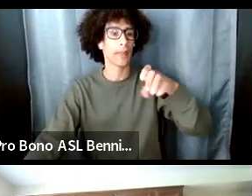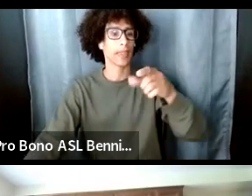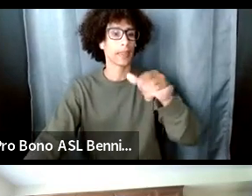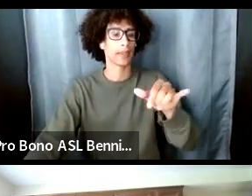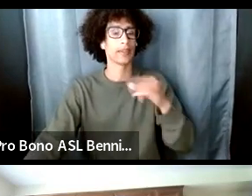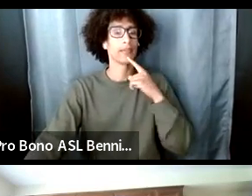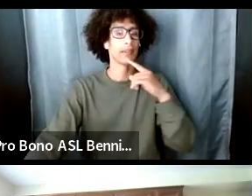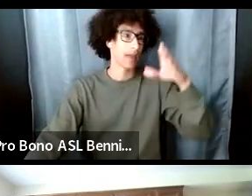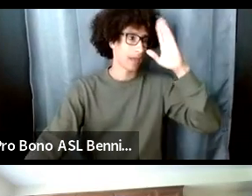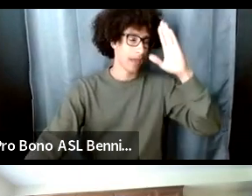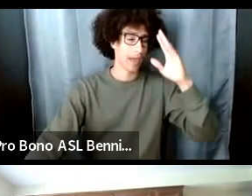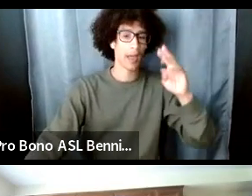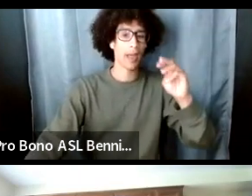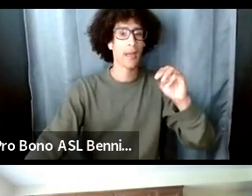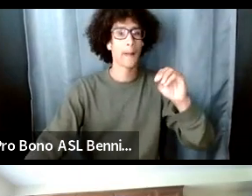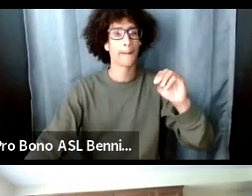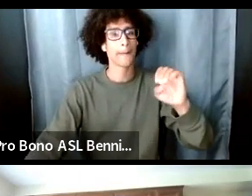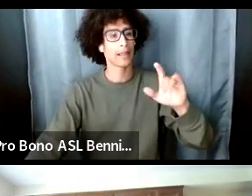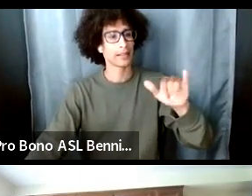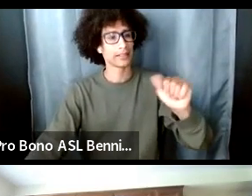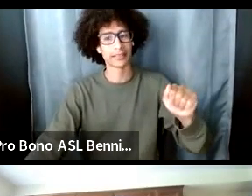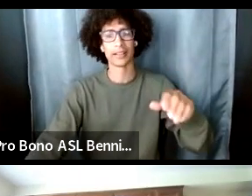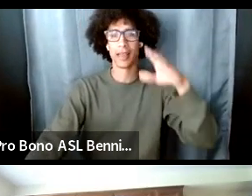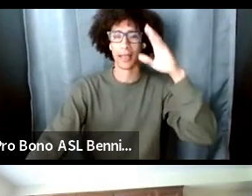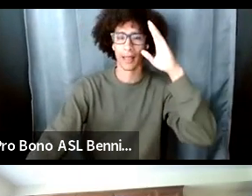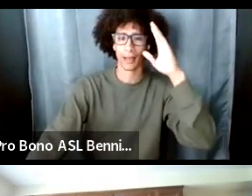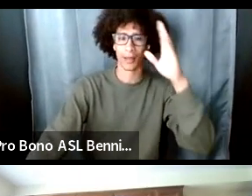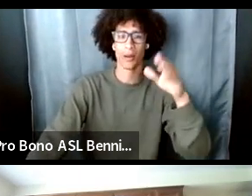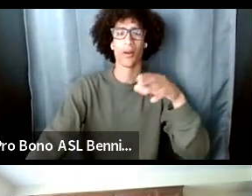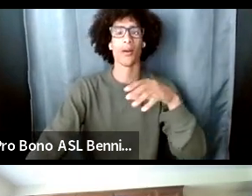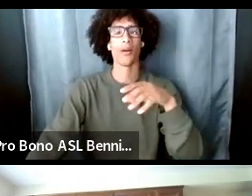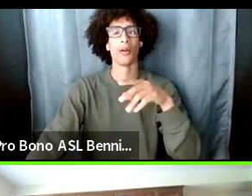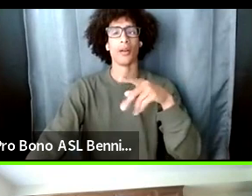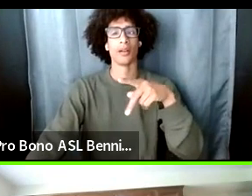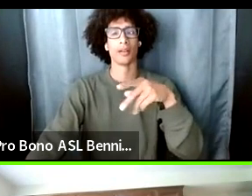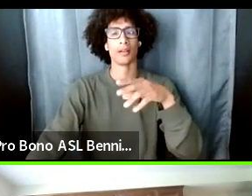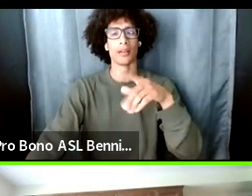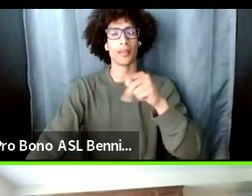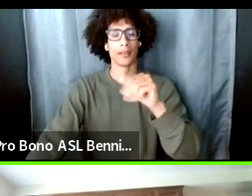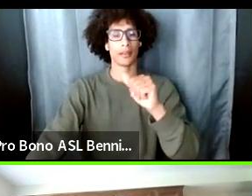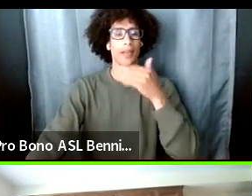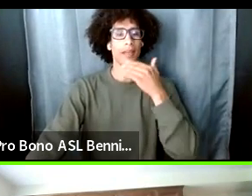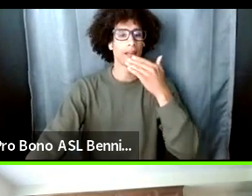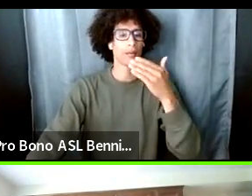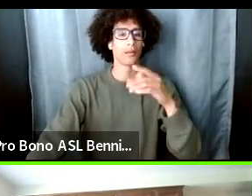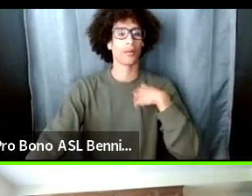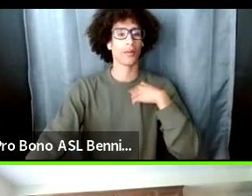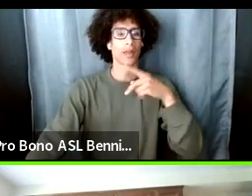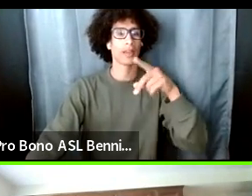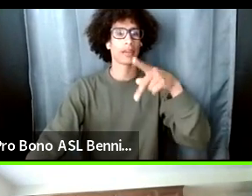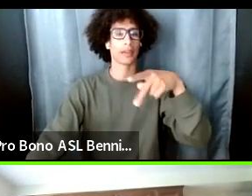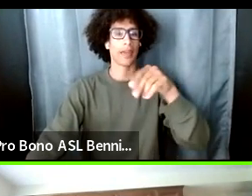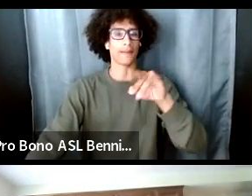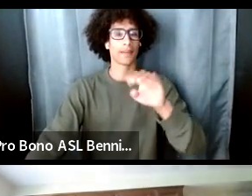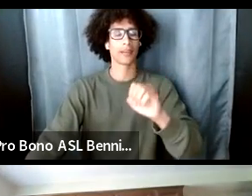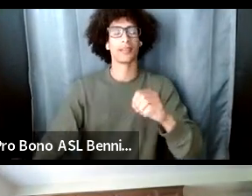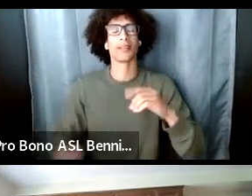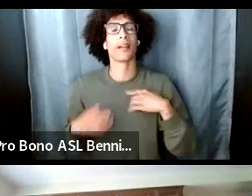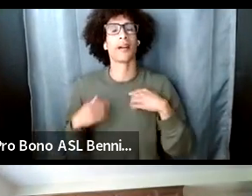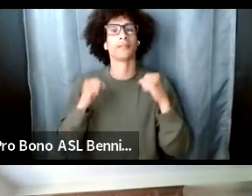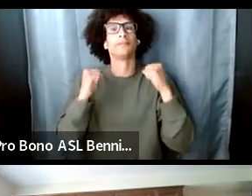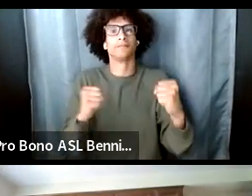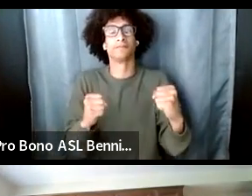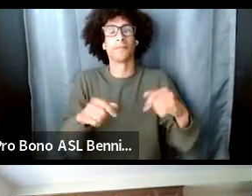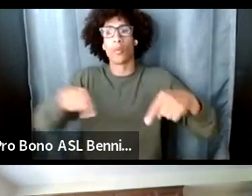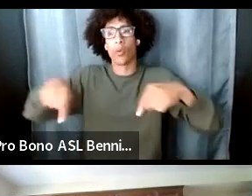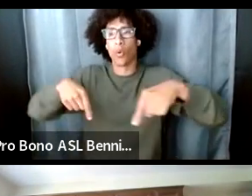for that slide deck i was like yes i was writing everything down um i would like to can you speak more a